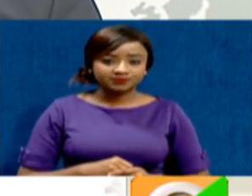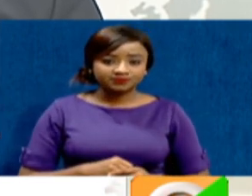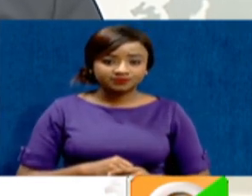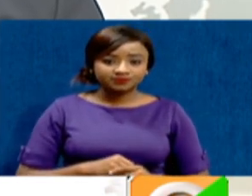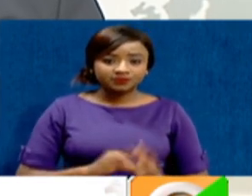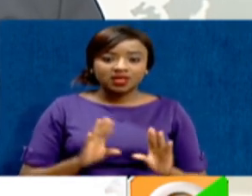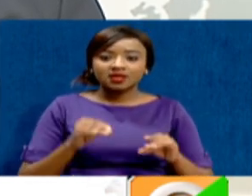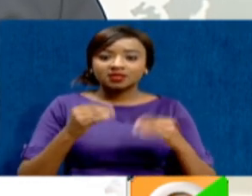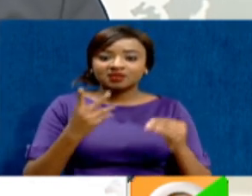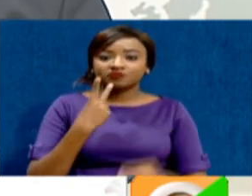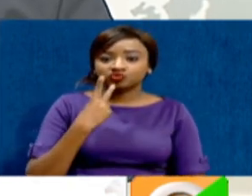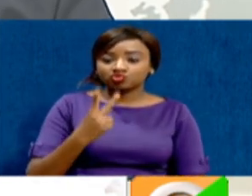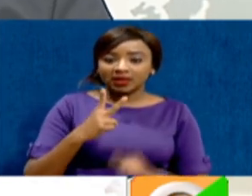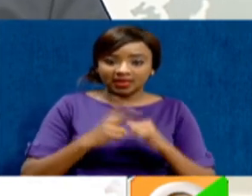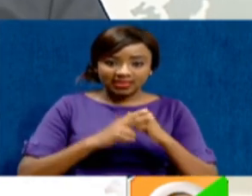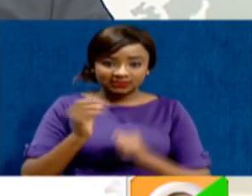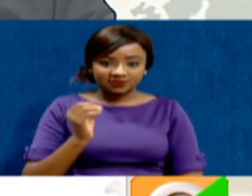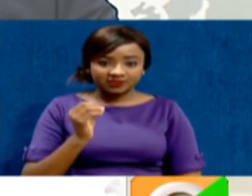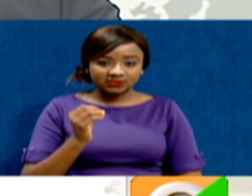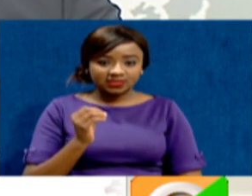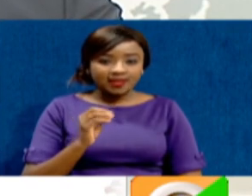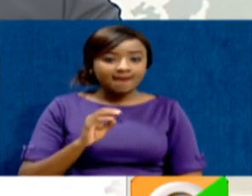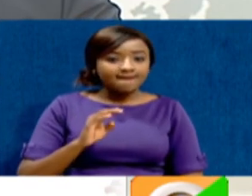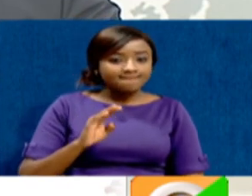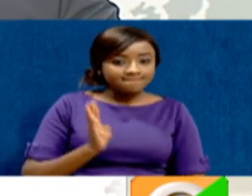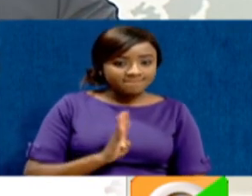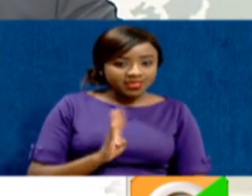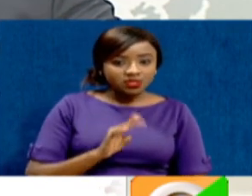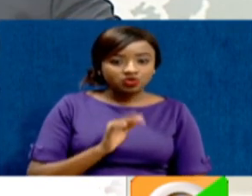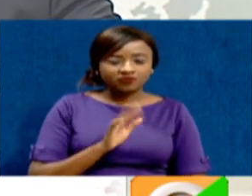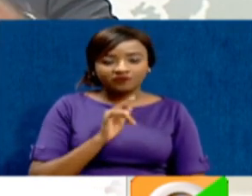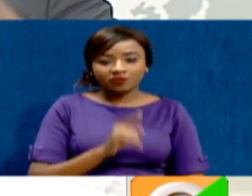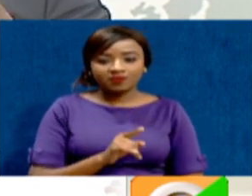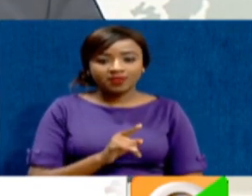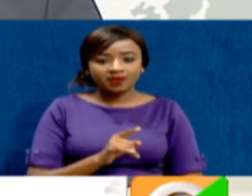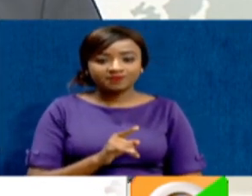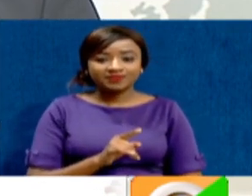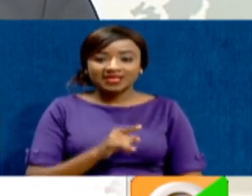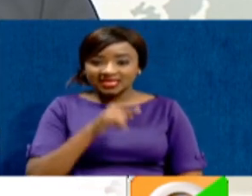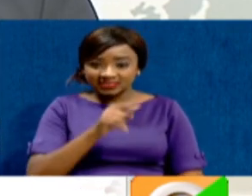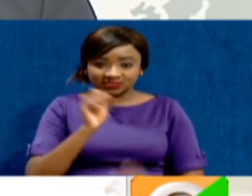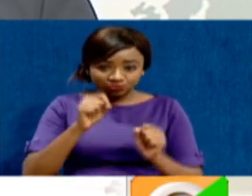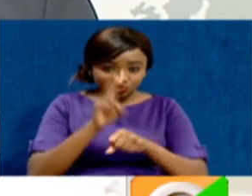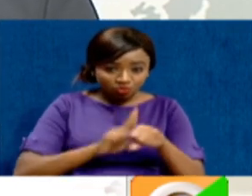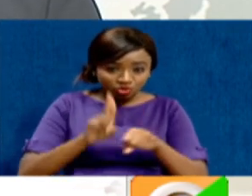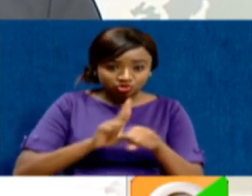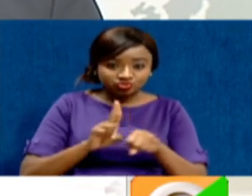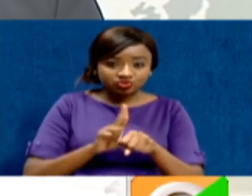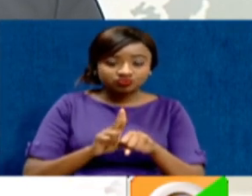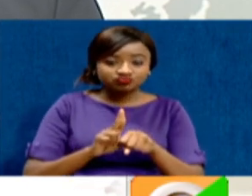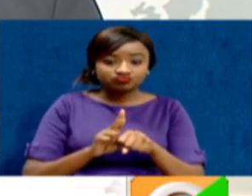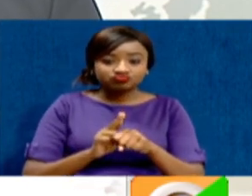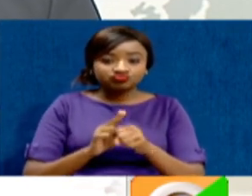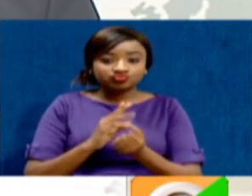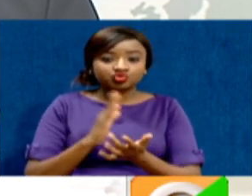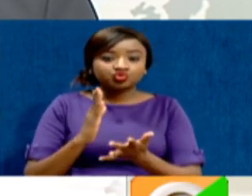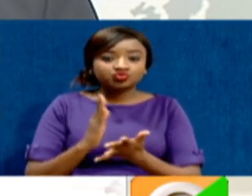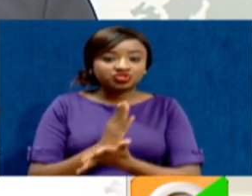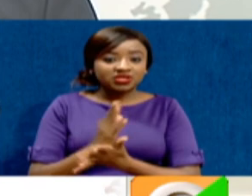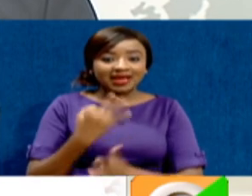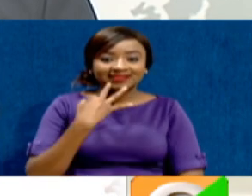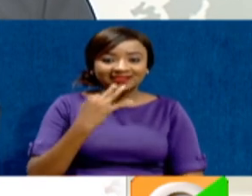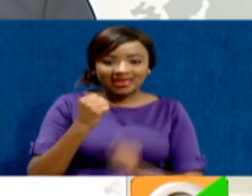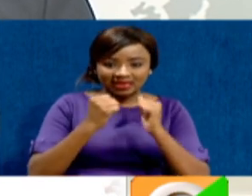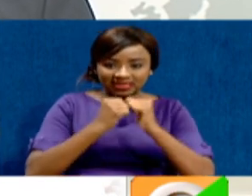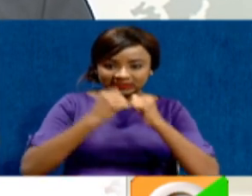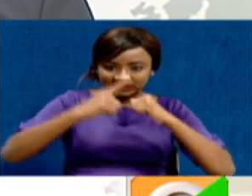giving a 270 billion shillings baseline as the one that will be used to share the 316 billion